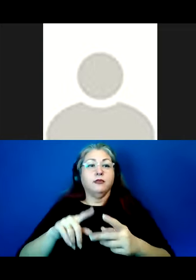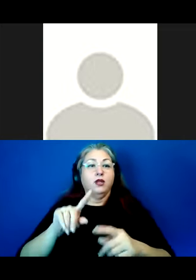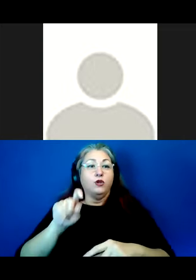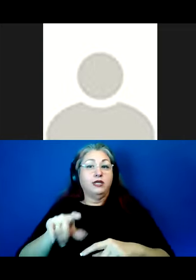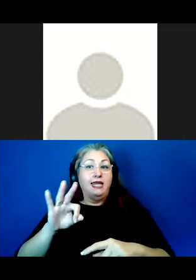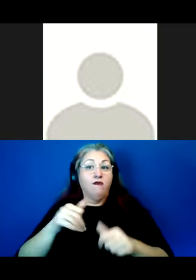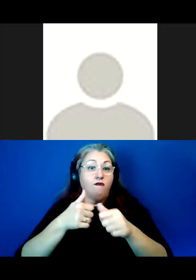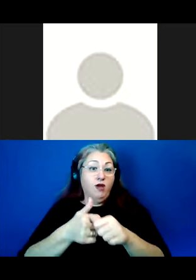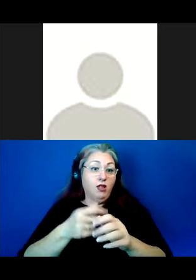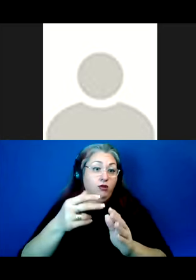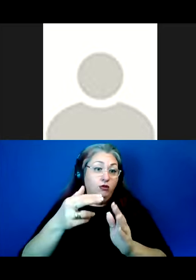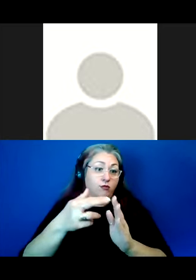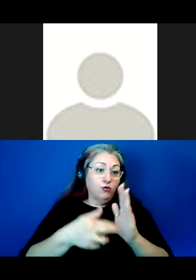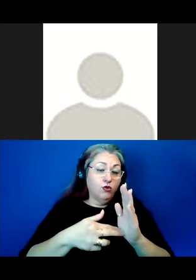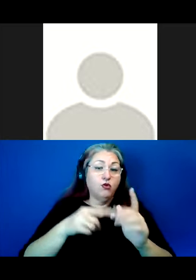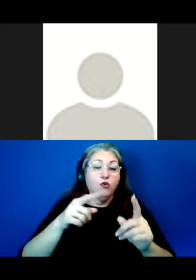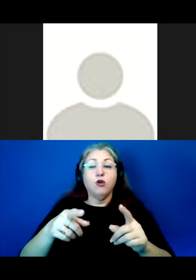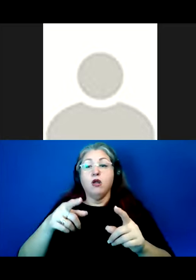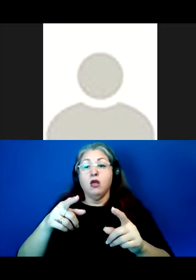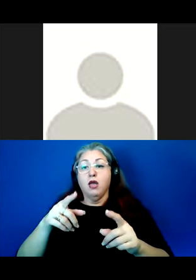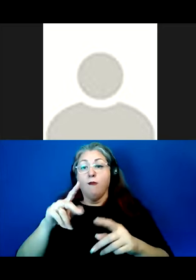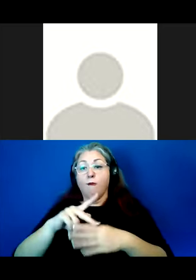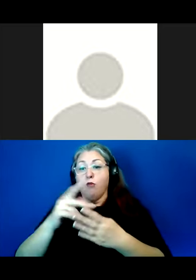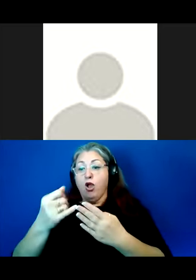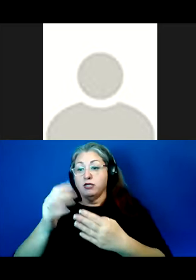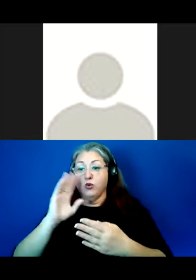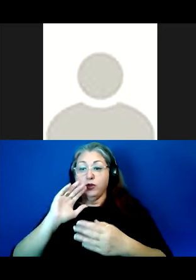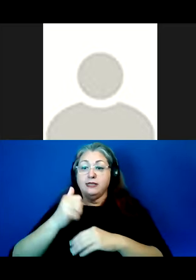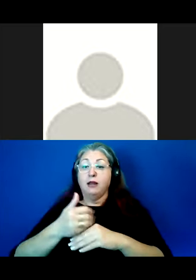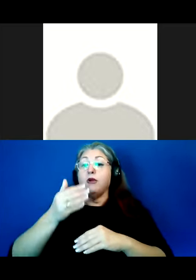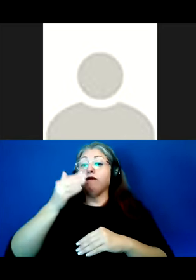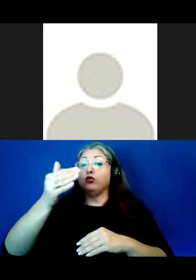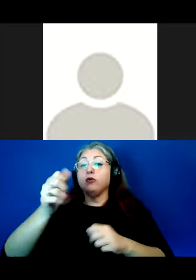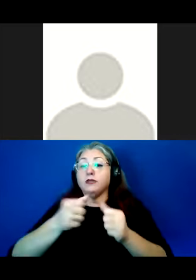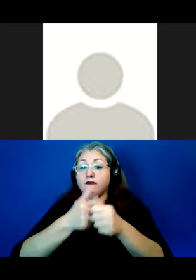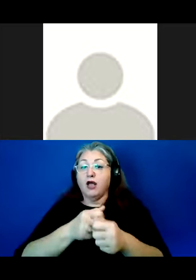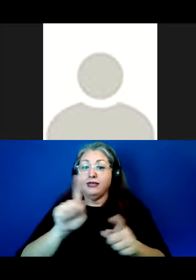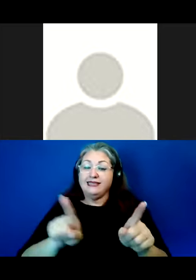been followed, and is the project set up to allow future users to follow the same protocols.